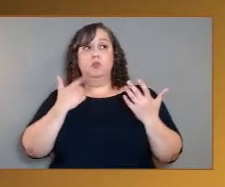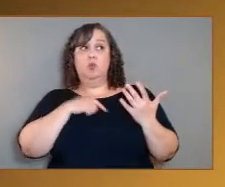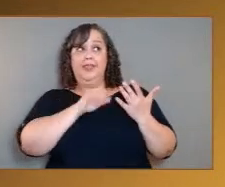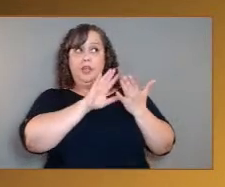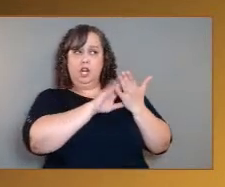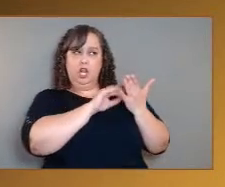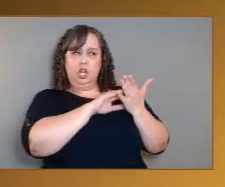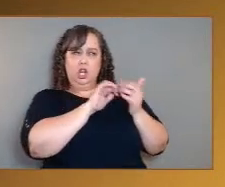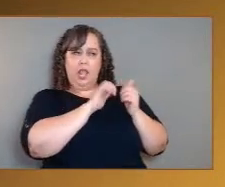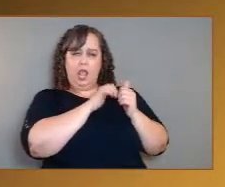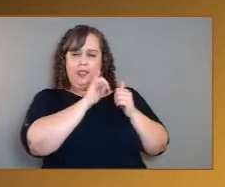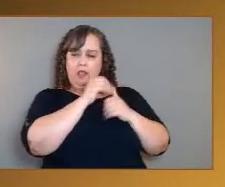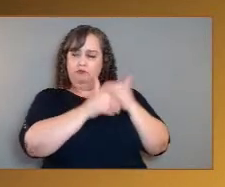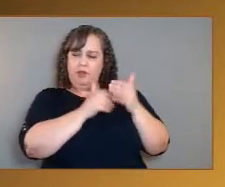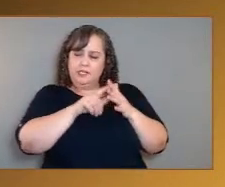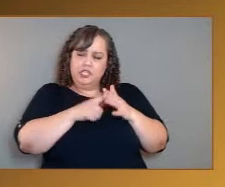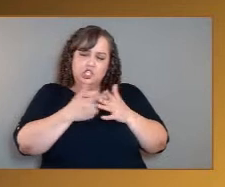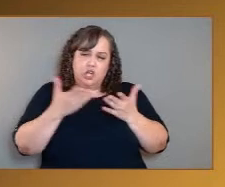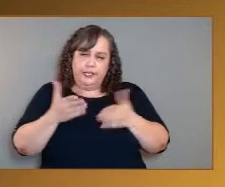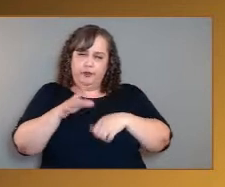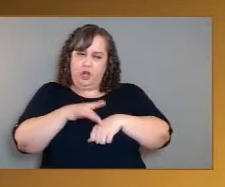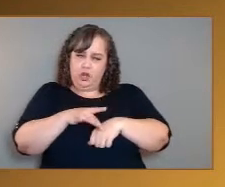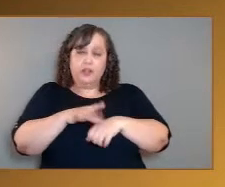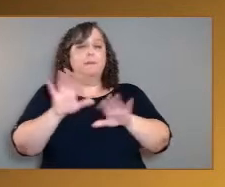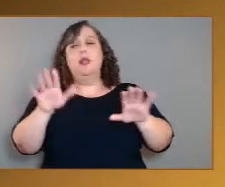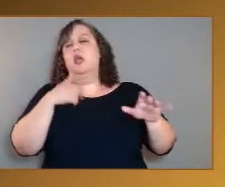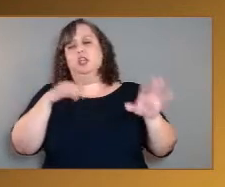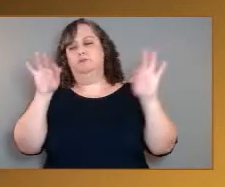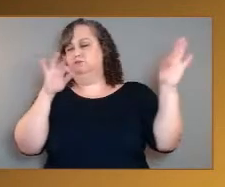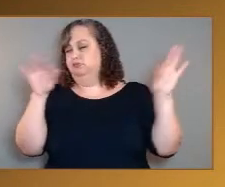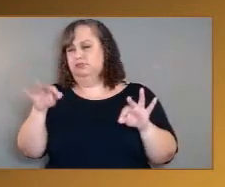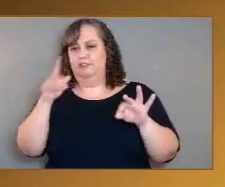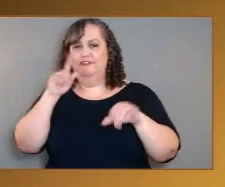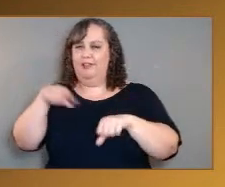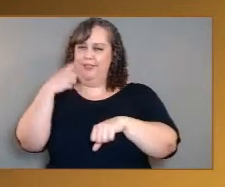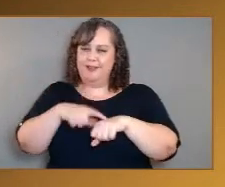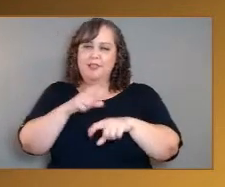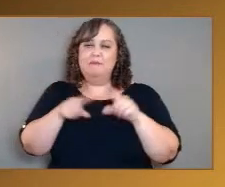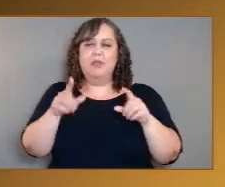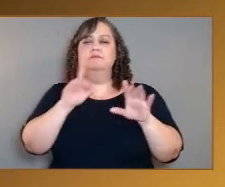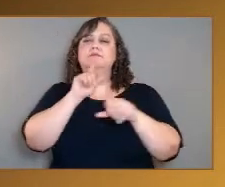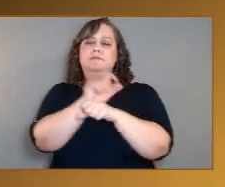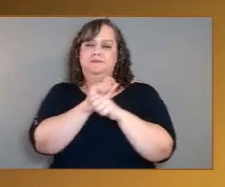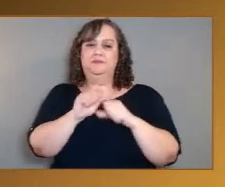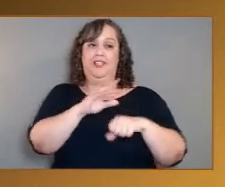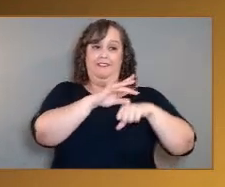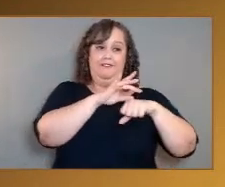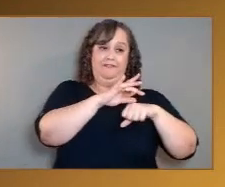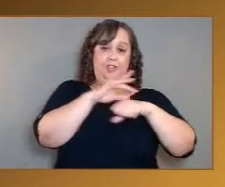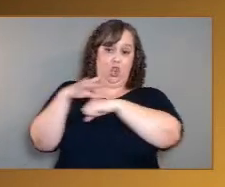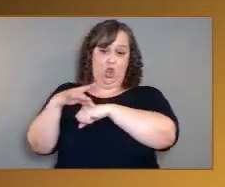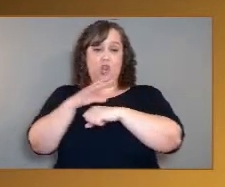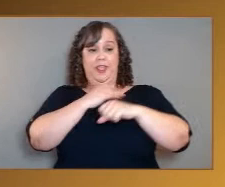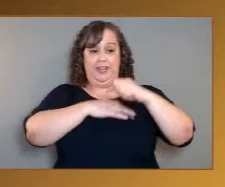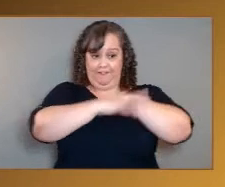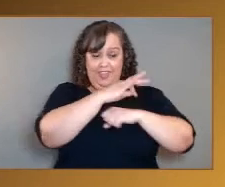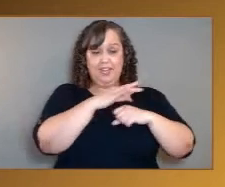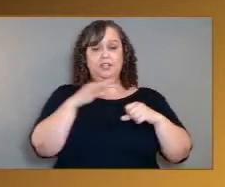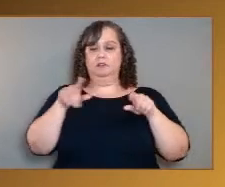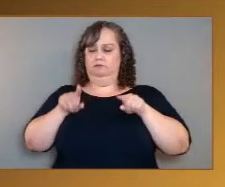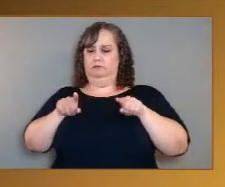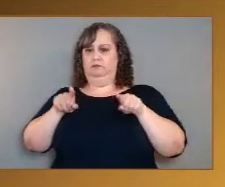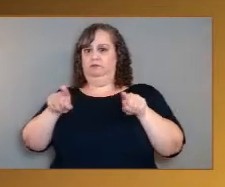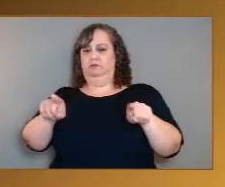So, you know, we can talk for a long time, but there are just so many parallels between Venus and Earth. And it's all essential to really understanding